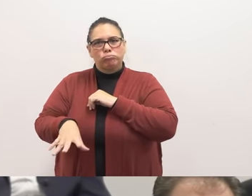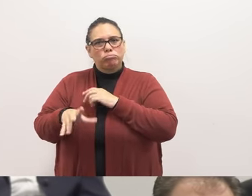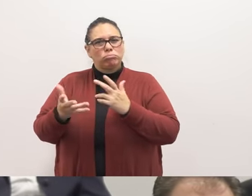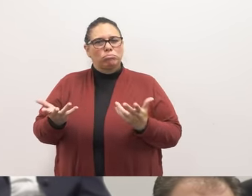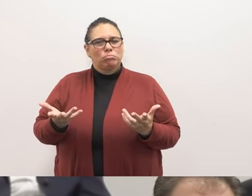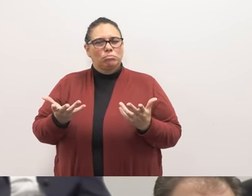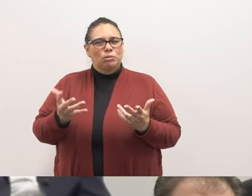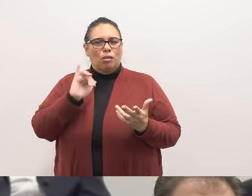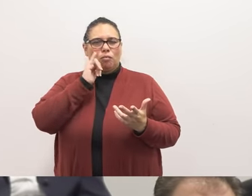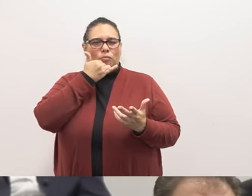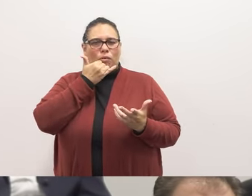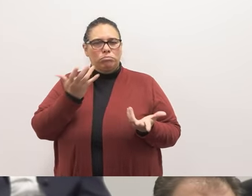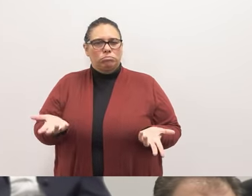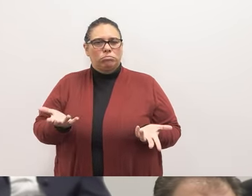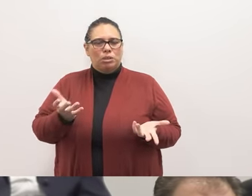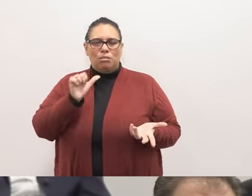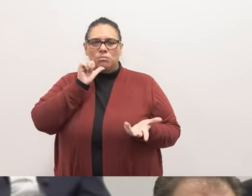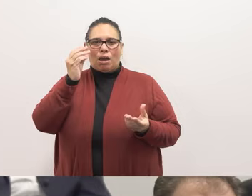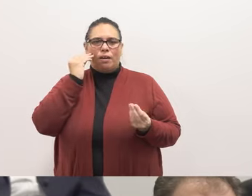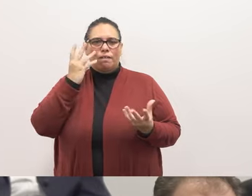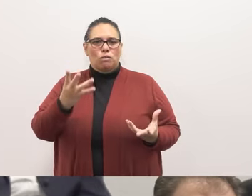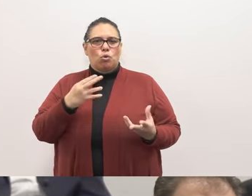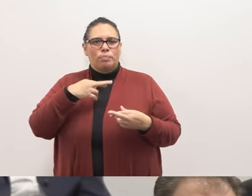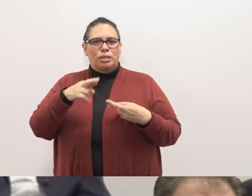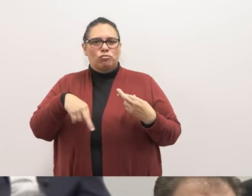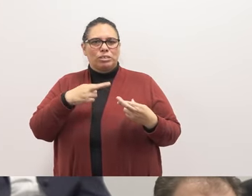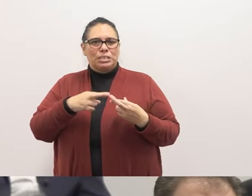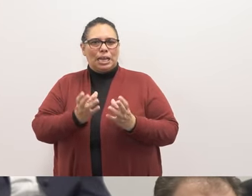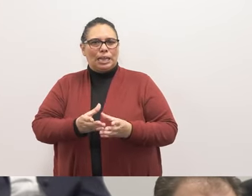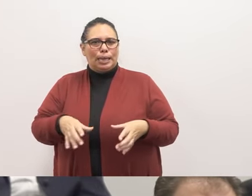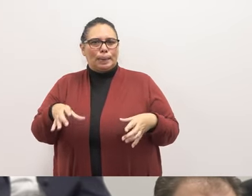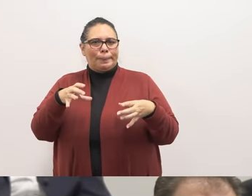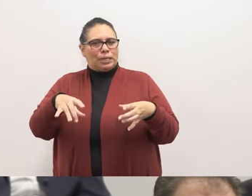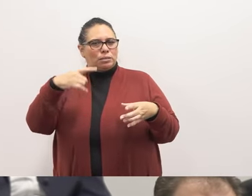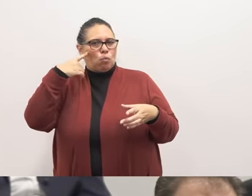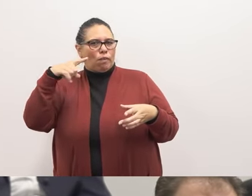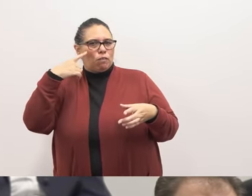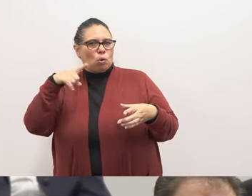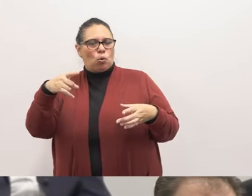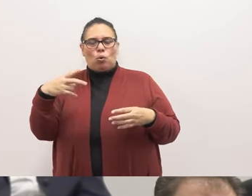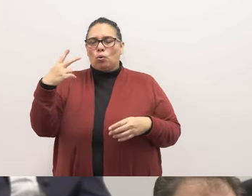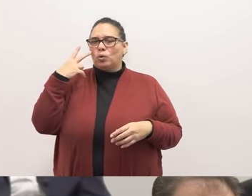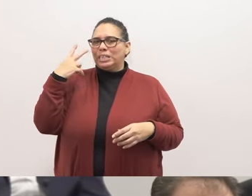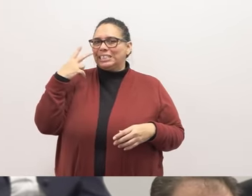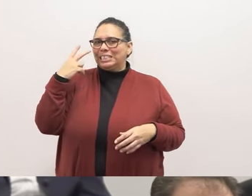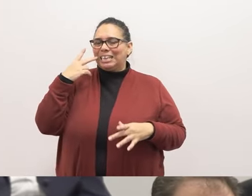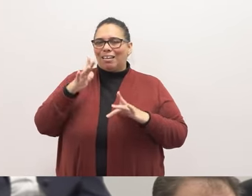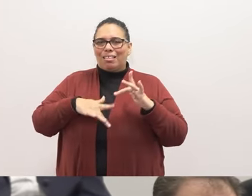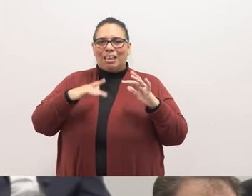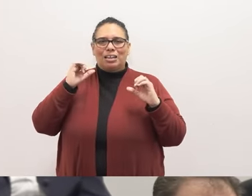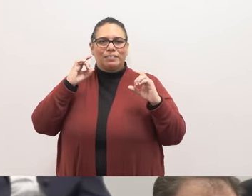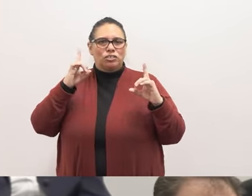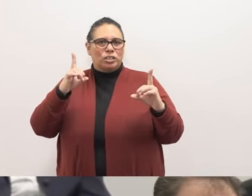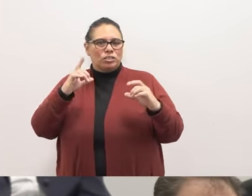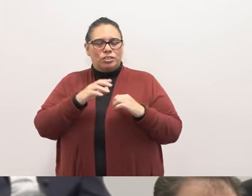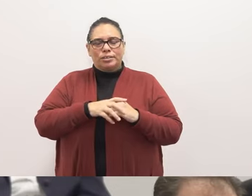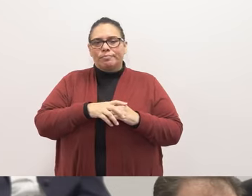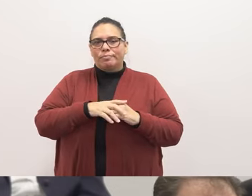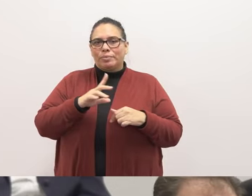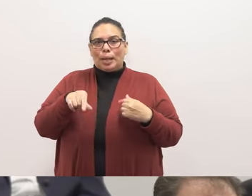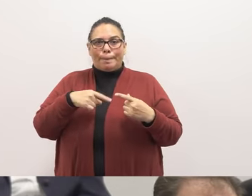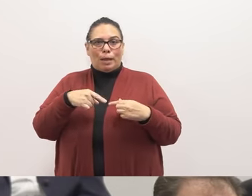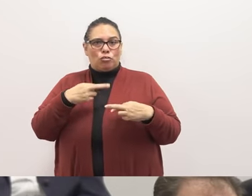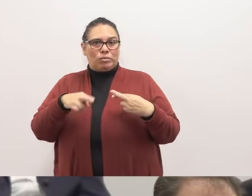being really not informed about the recycling bins. And we see this as, like, lack of education about